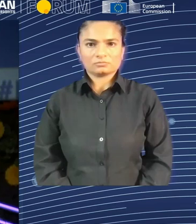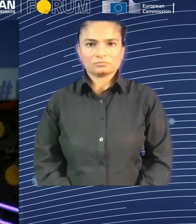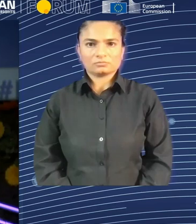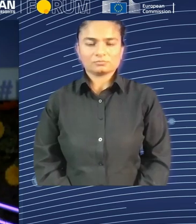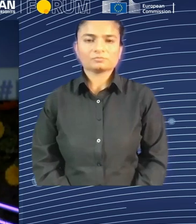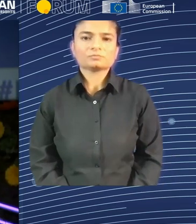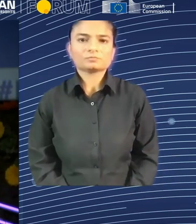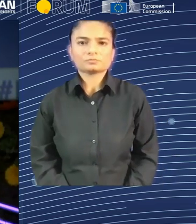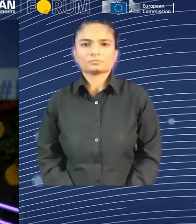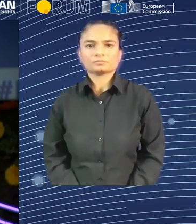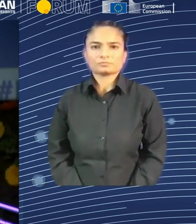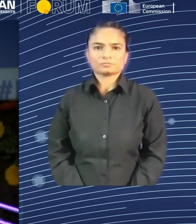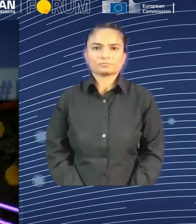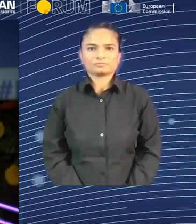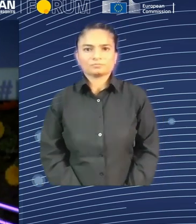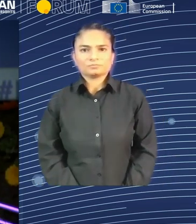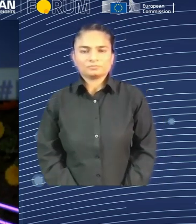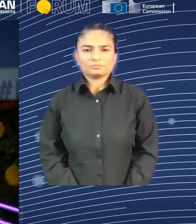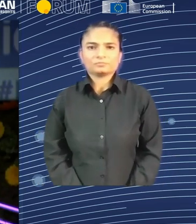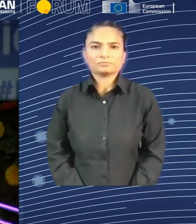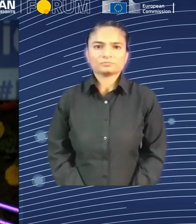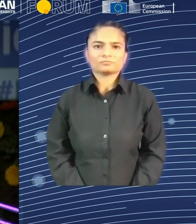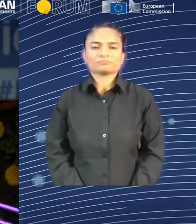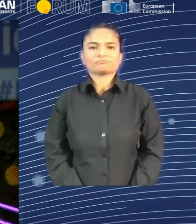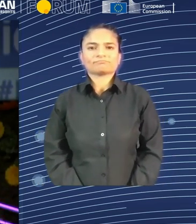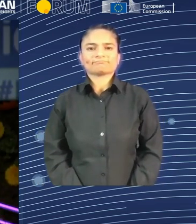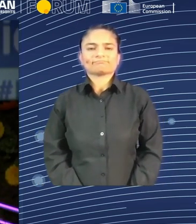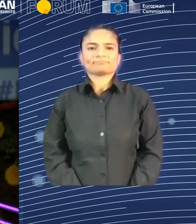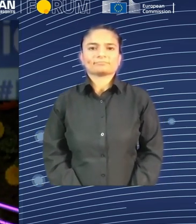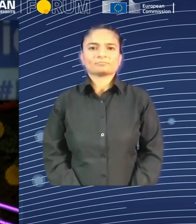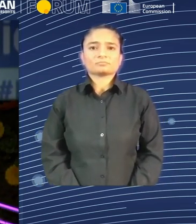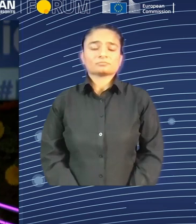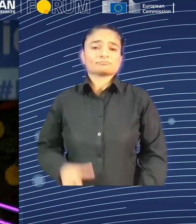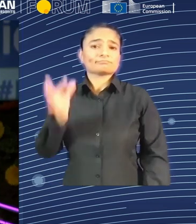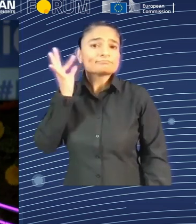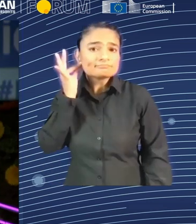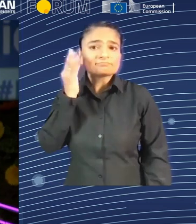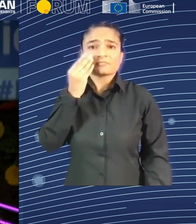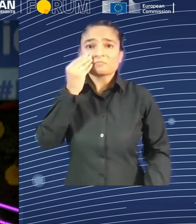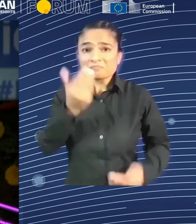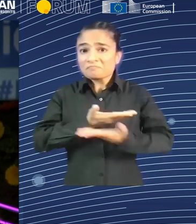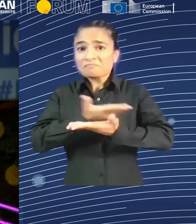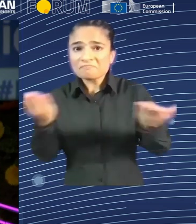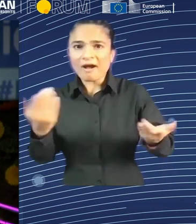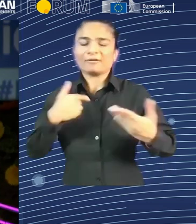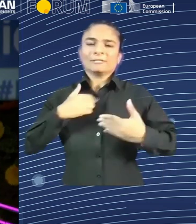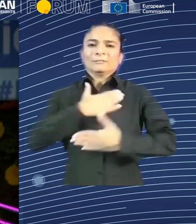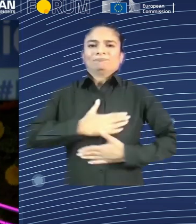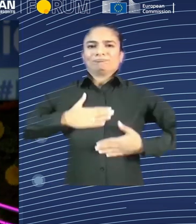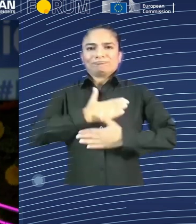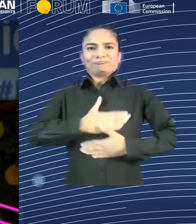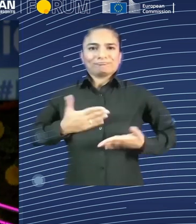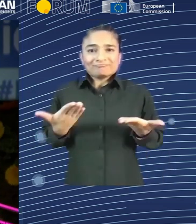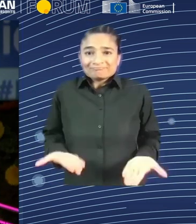Ladies and gentlemen, it's really a pleasure to be here with you, dear Commissioner Nicola Schmidt, dear colleagues in the European Commission.